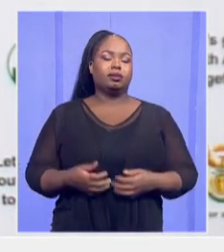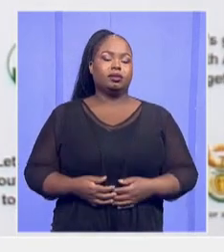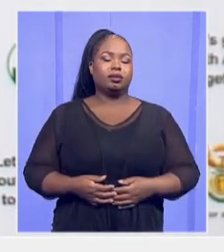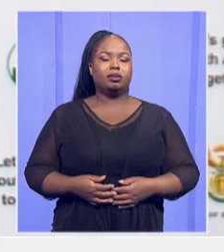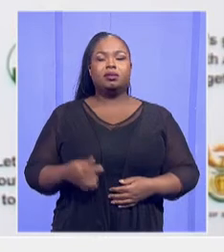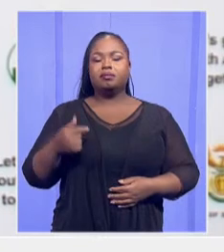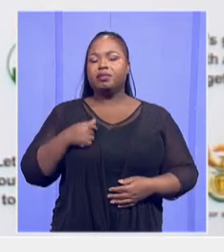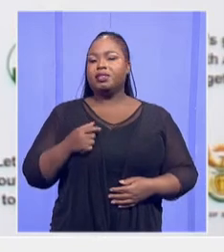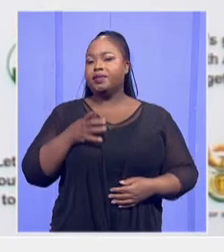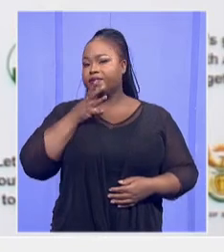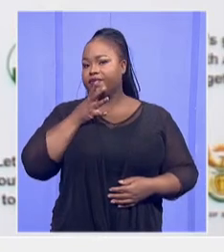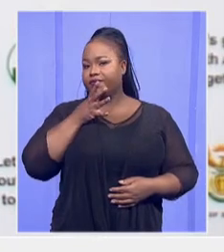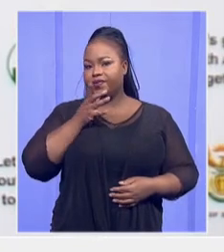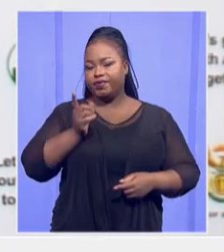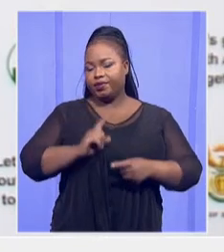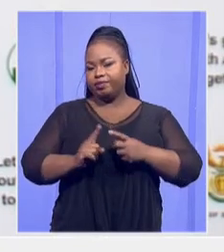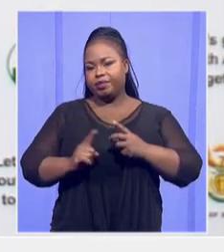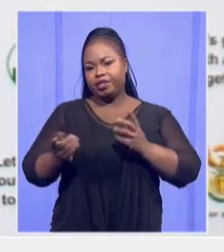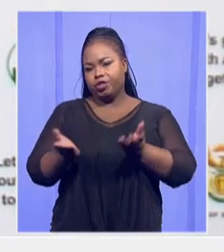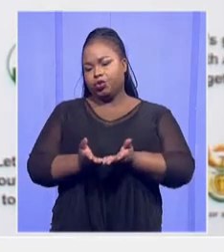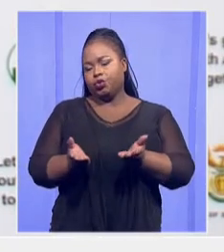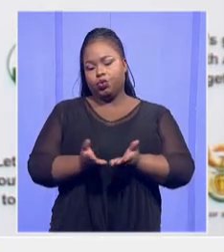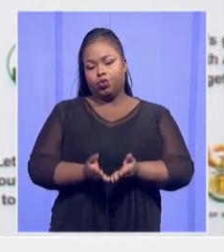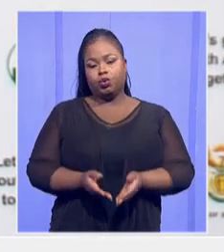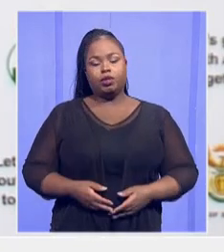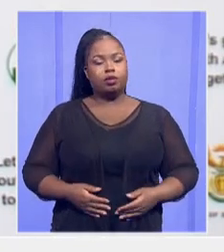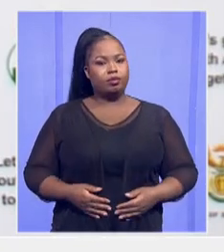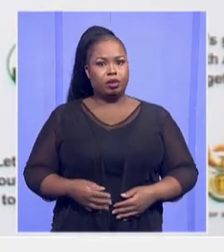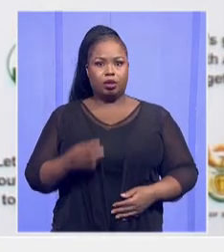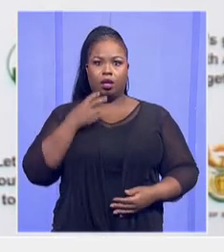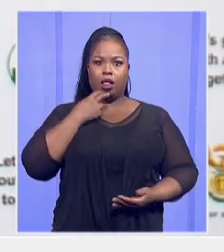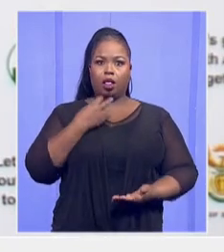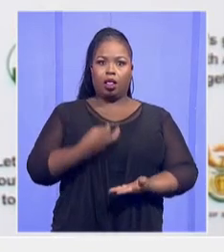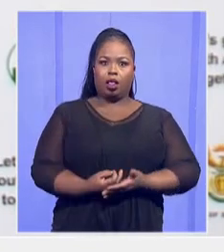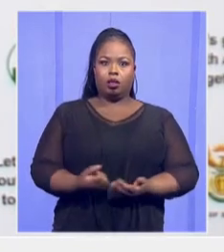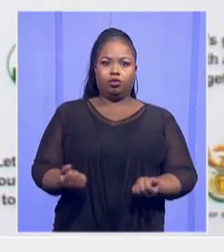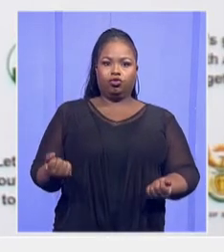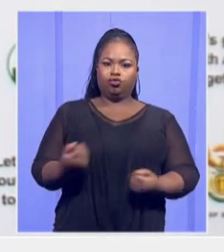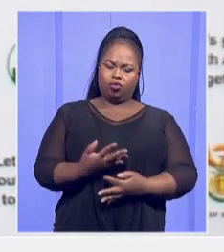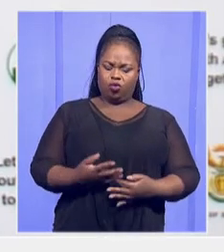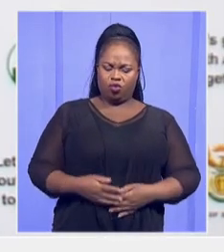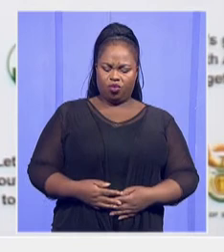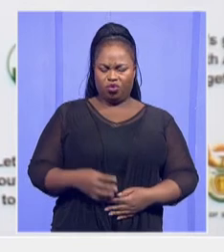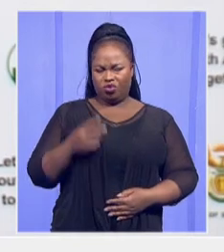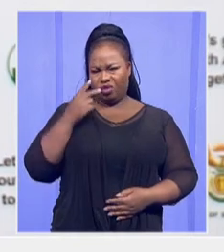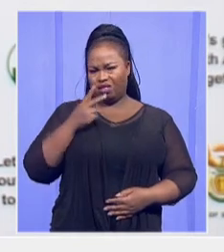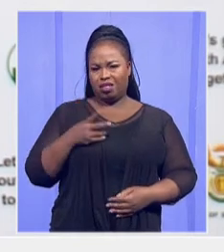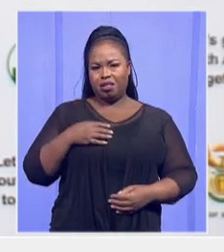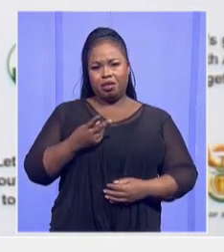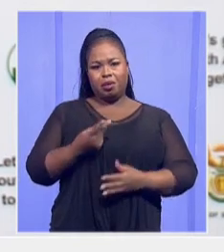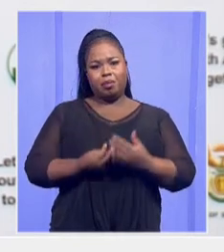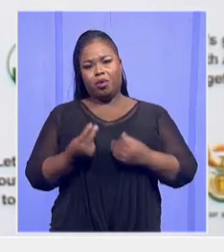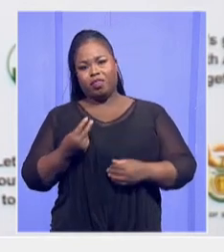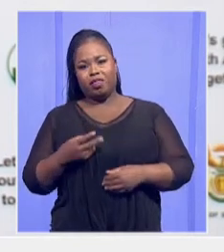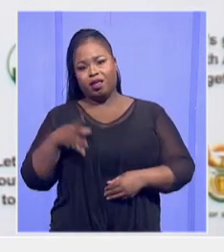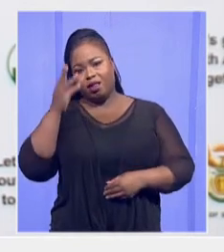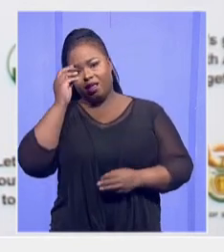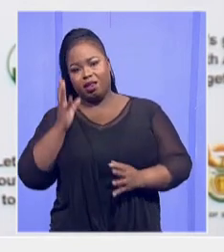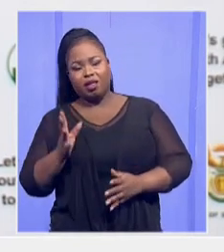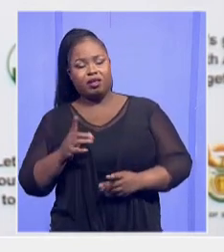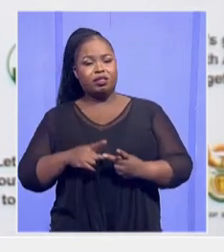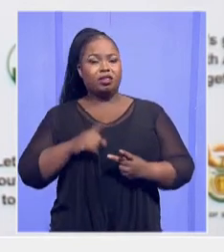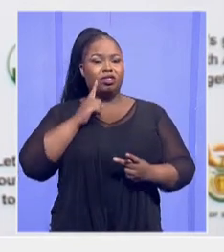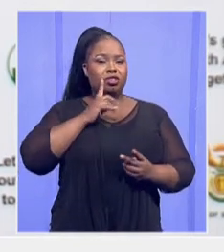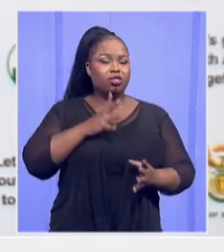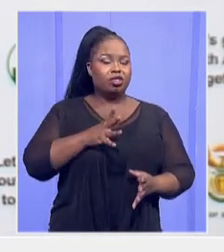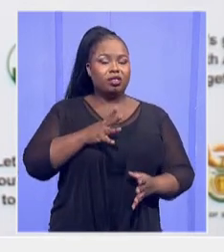many schools where I was really surprised to observe that both learners, teachers, and the other staff